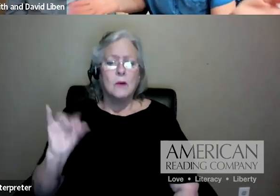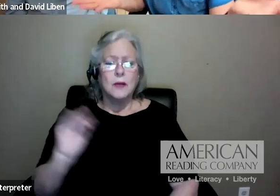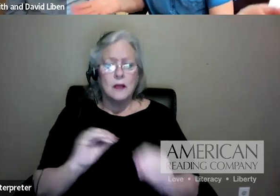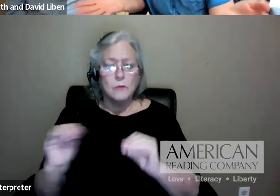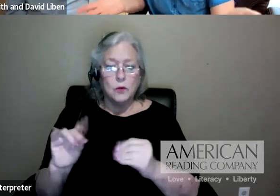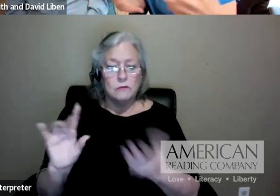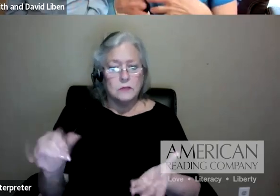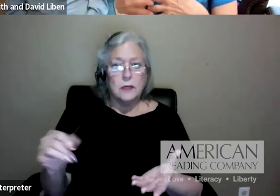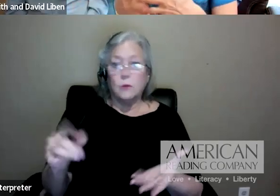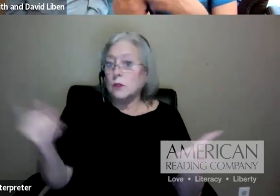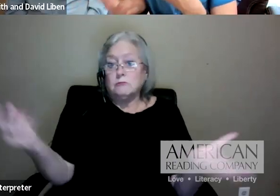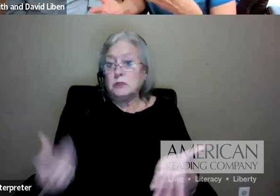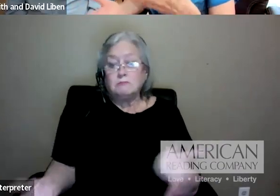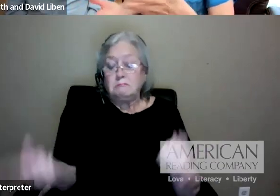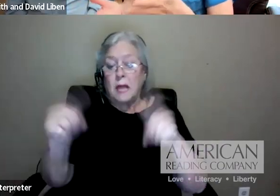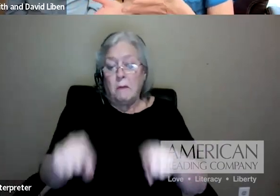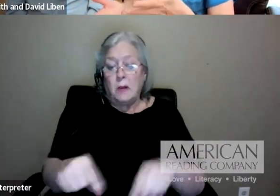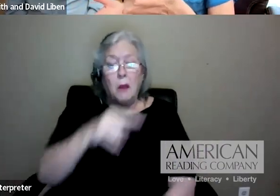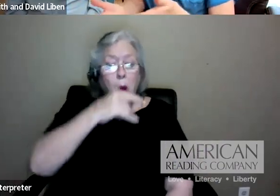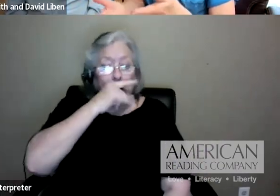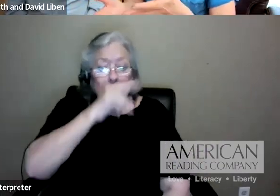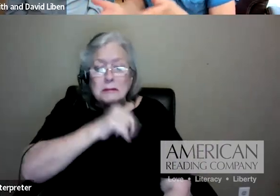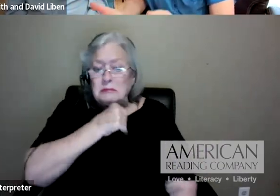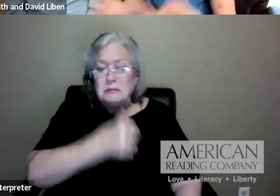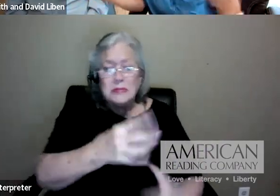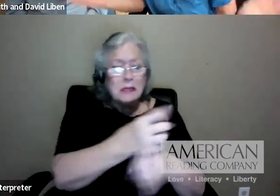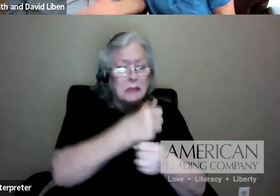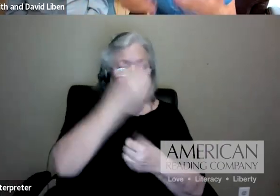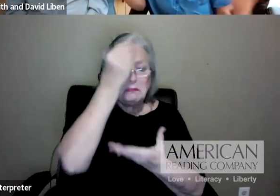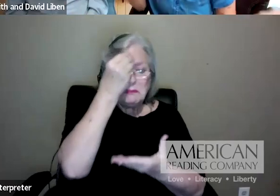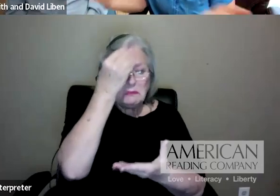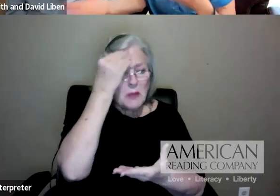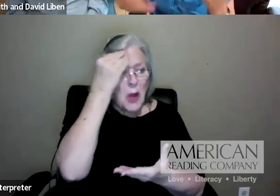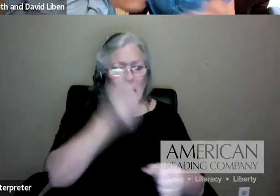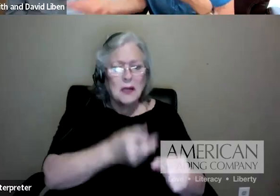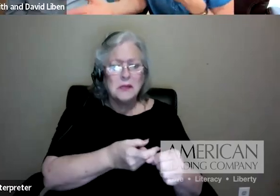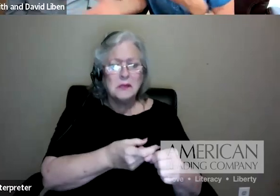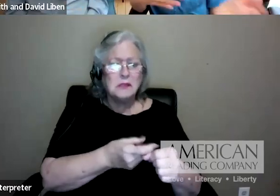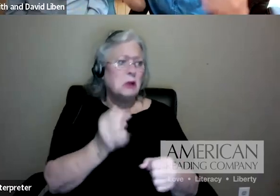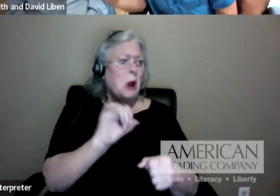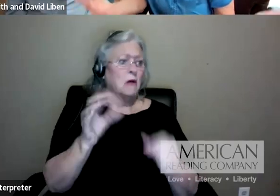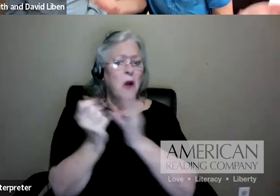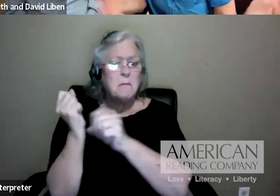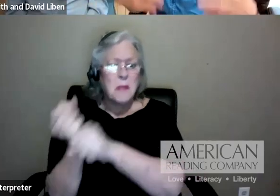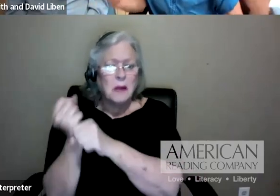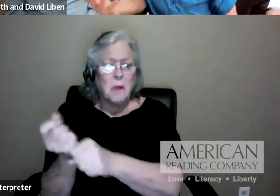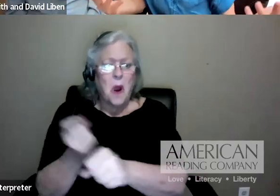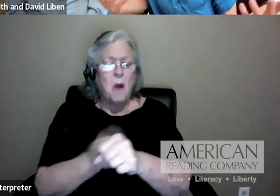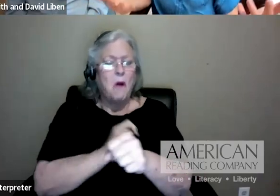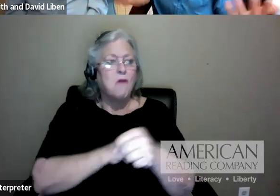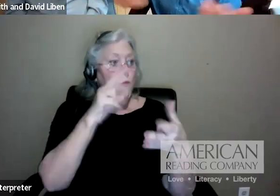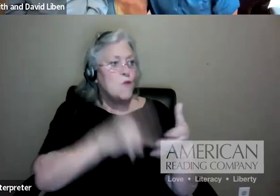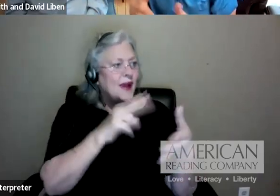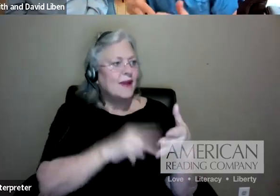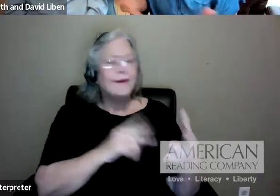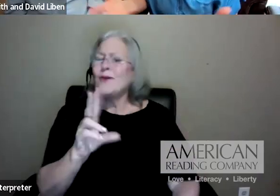baseball in school from their reading, from their knowledge-rich curriculum. They carried it randomly from home or from their experience